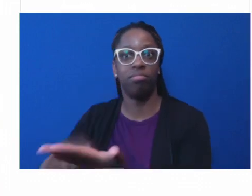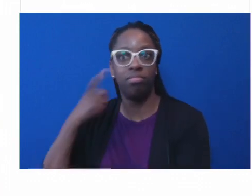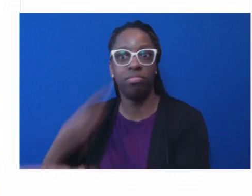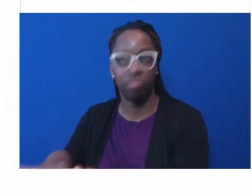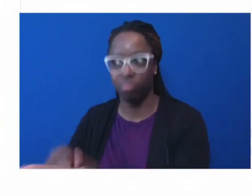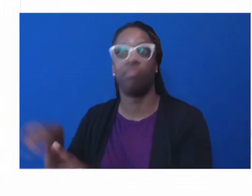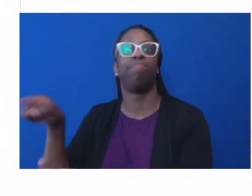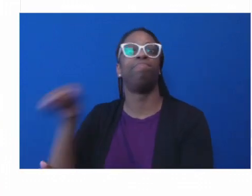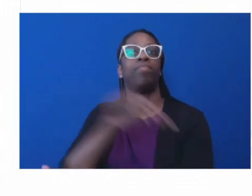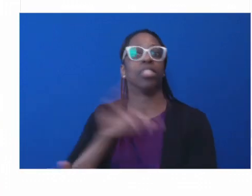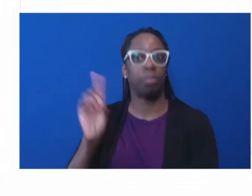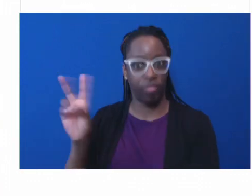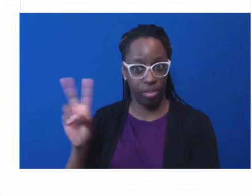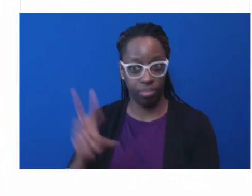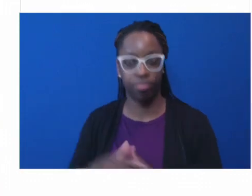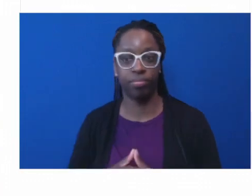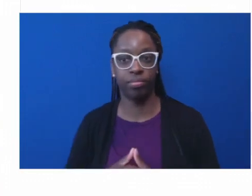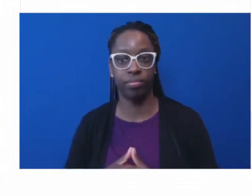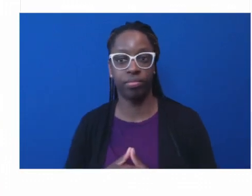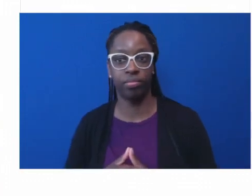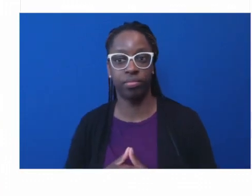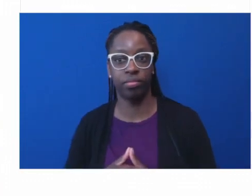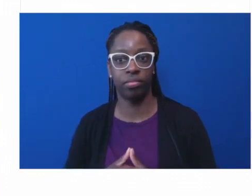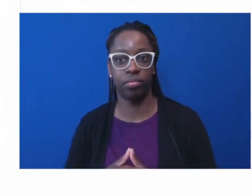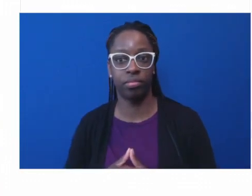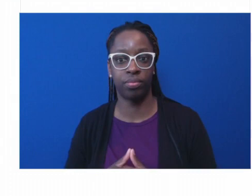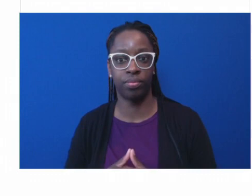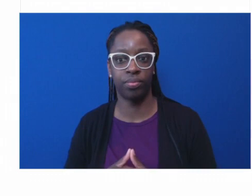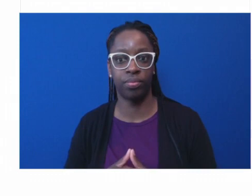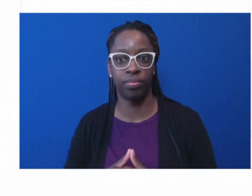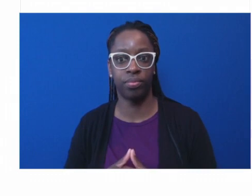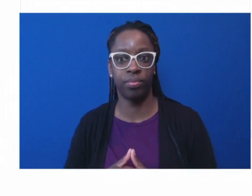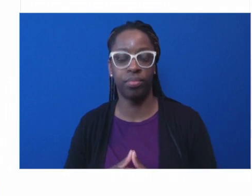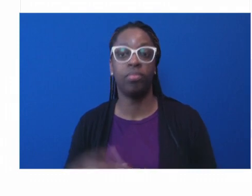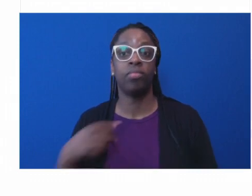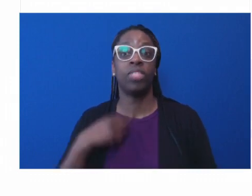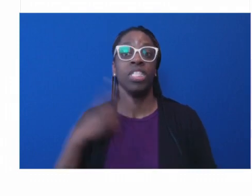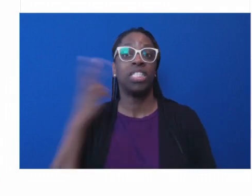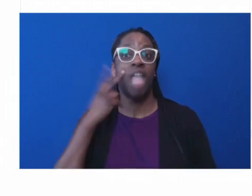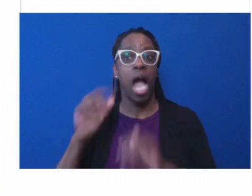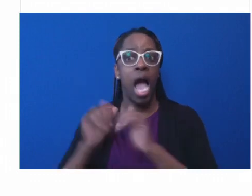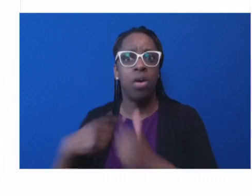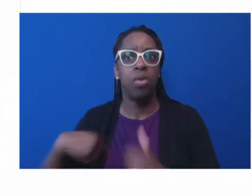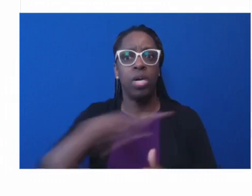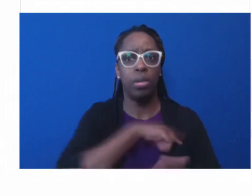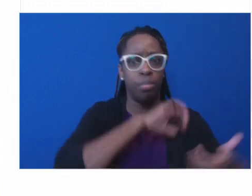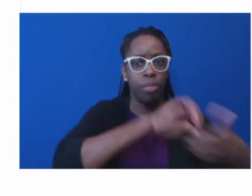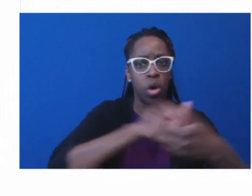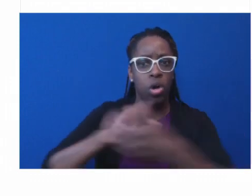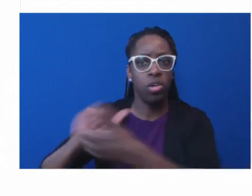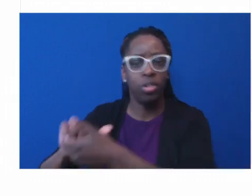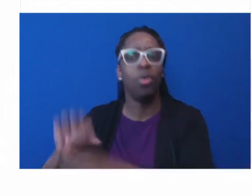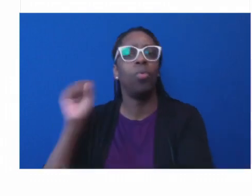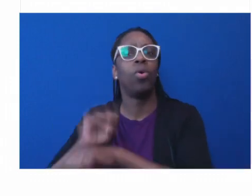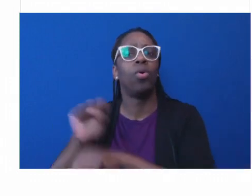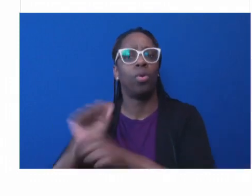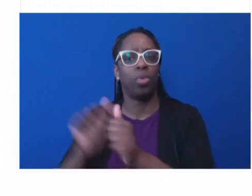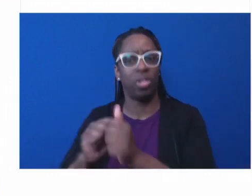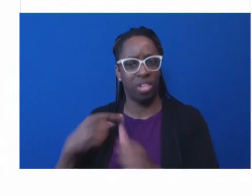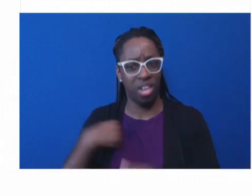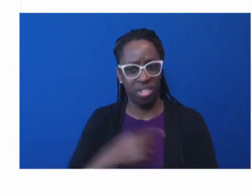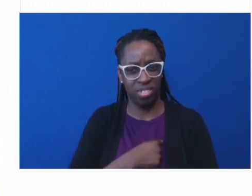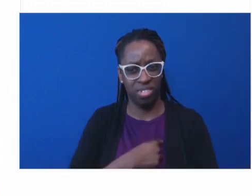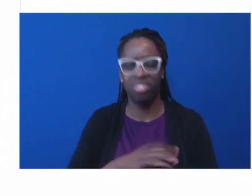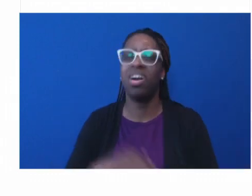partner and work with us. All of the science in the world is not going to address public